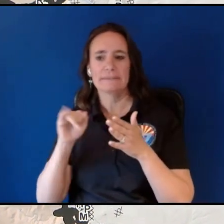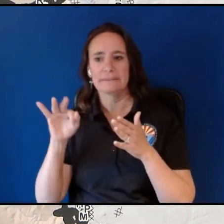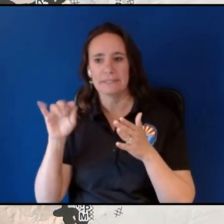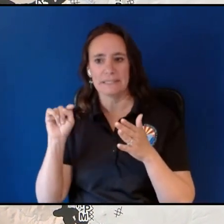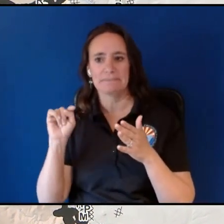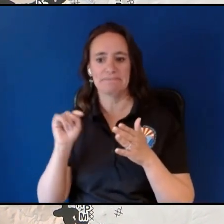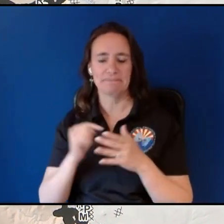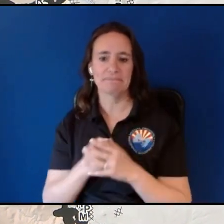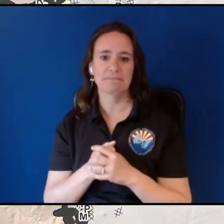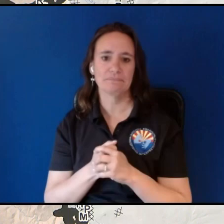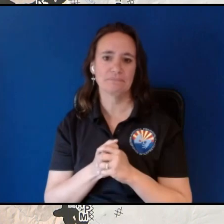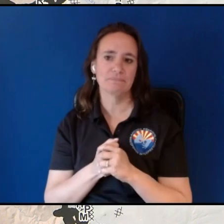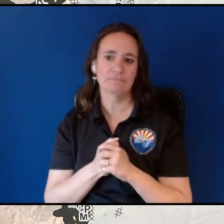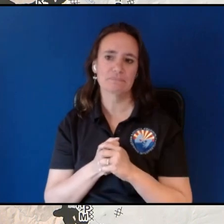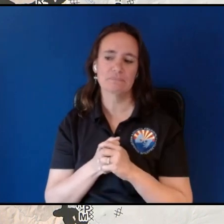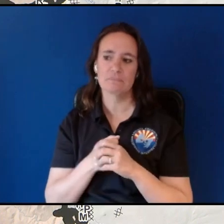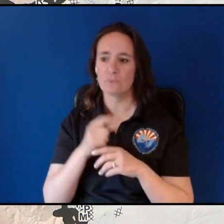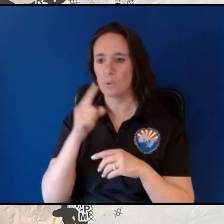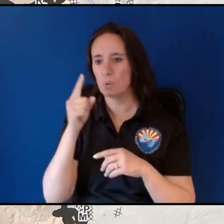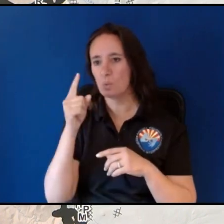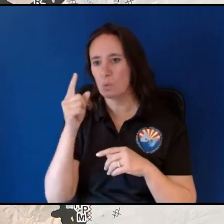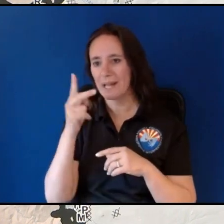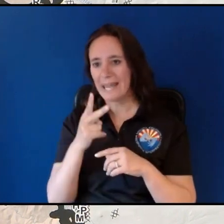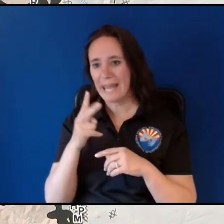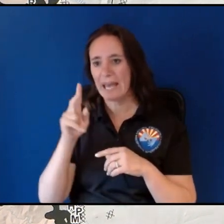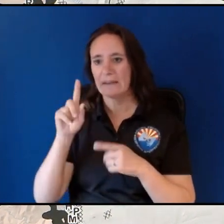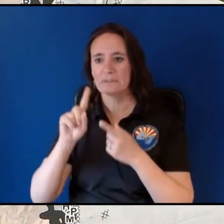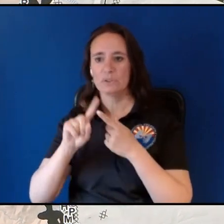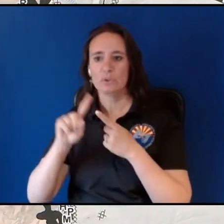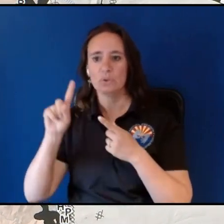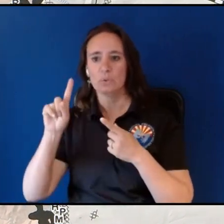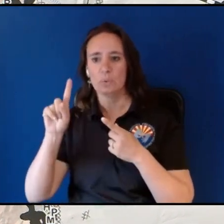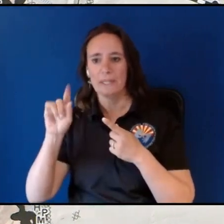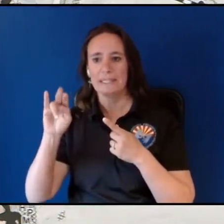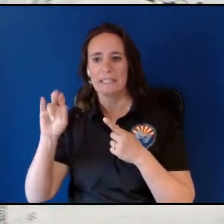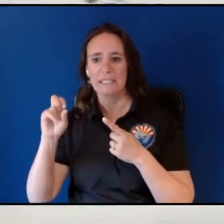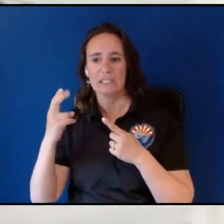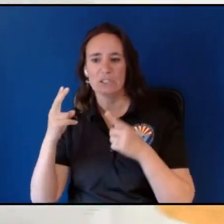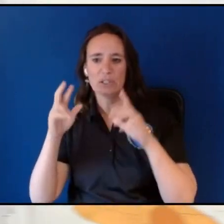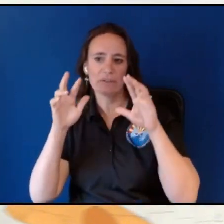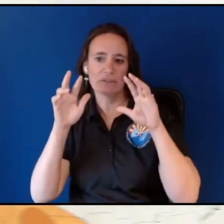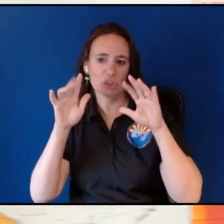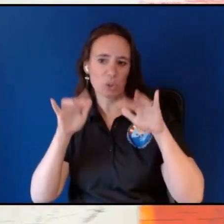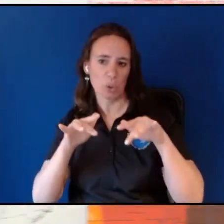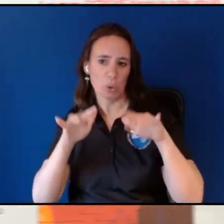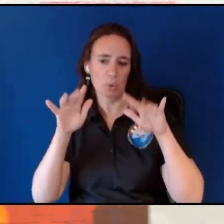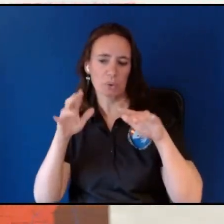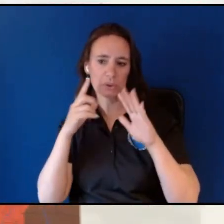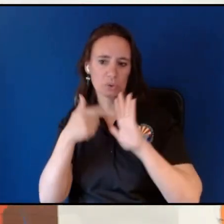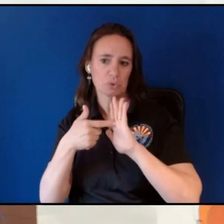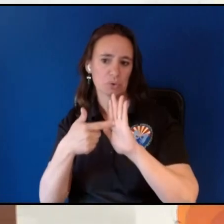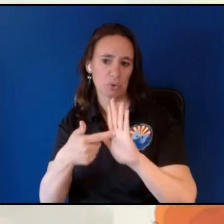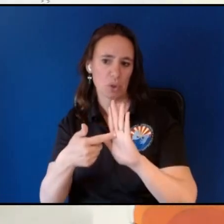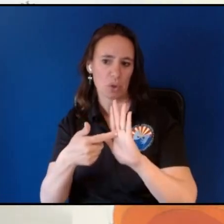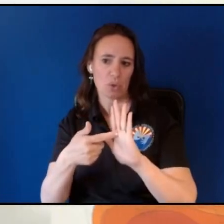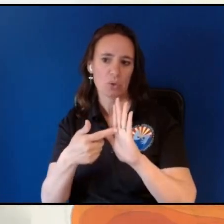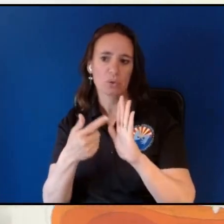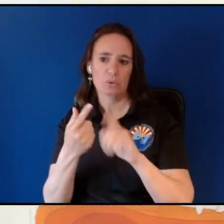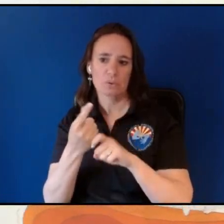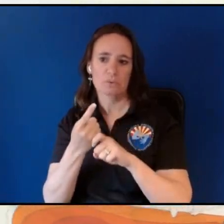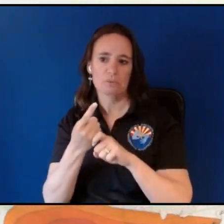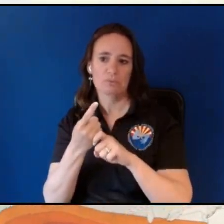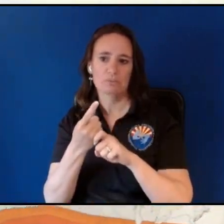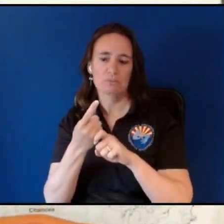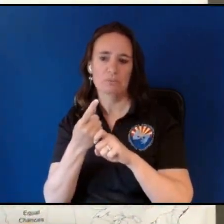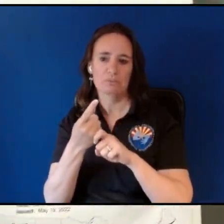dropped about a half to one inch of snow we have some satellite imagery up here from this morning and